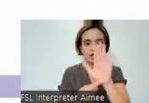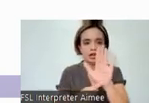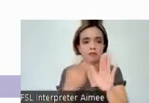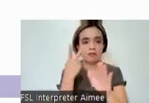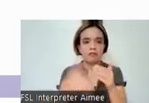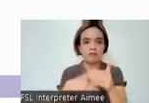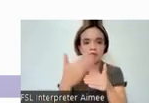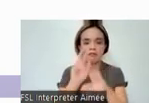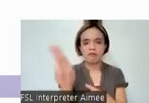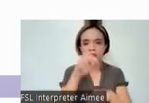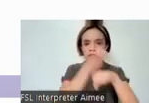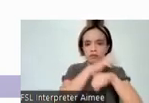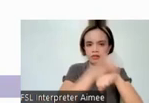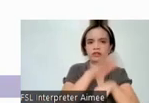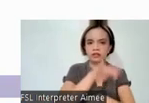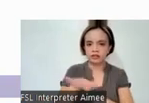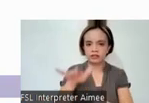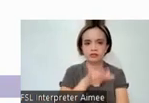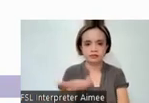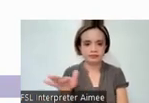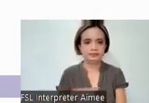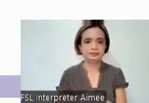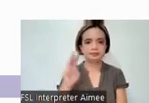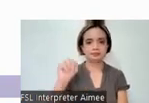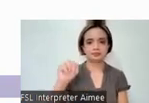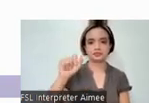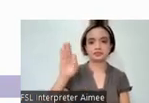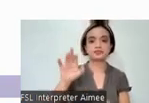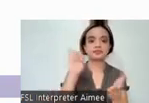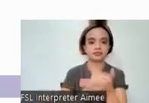using the English spelling component of the MLF as an example.